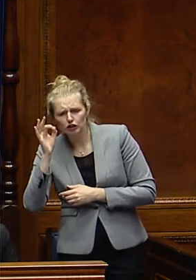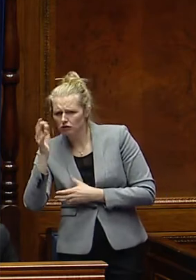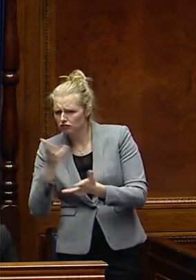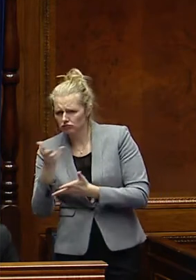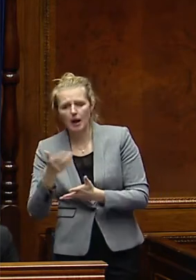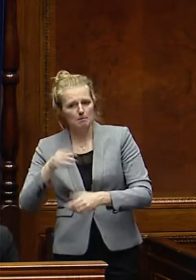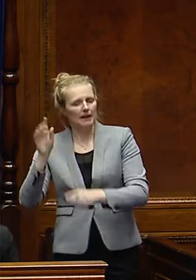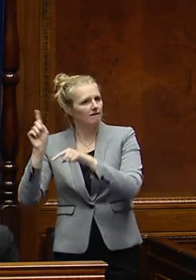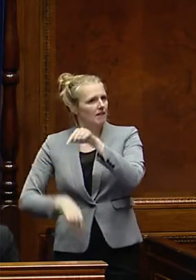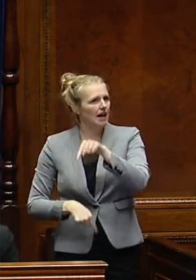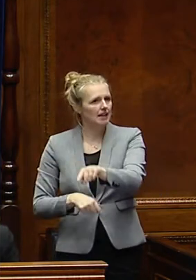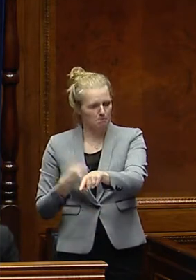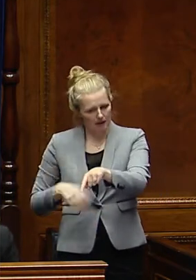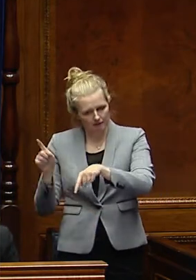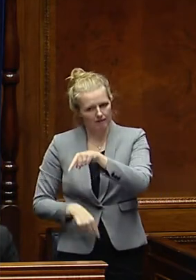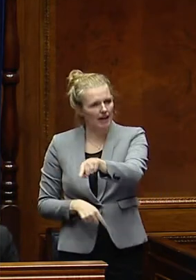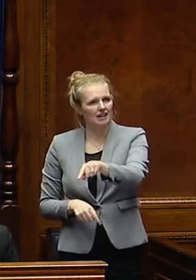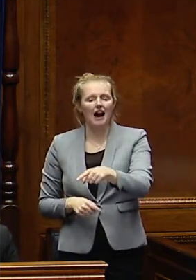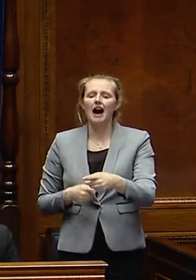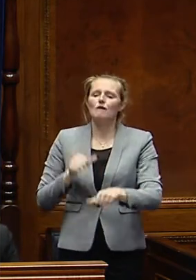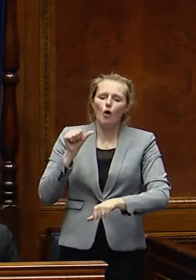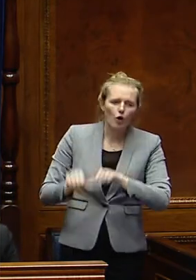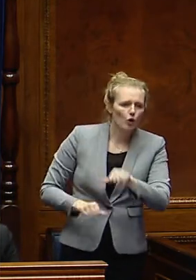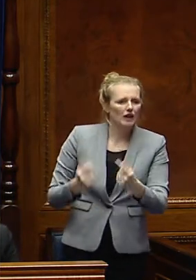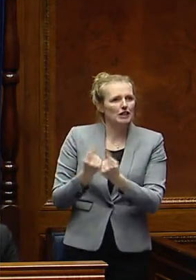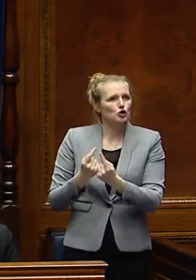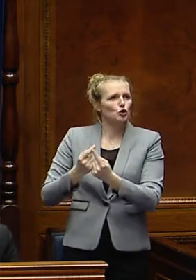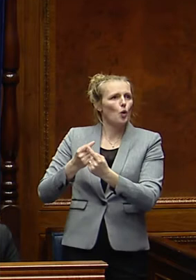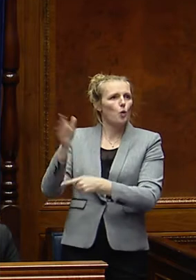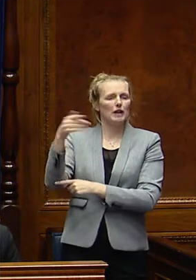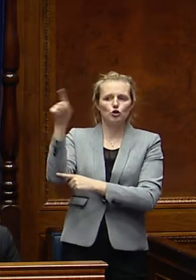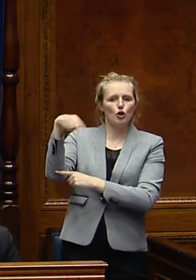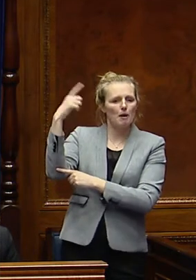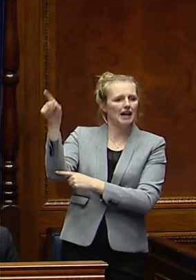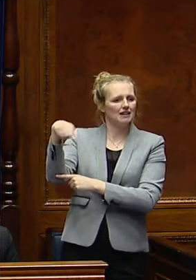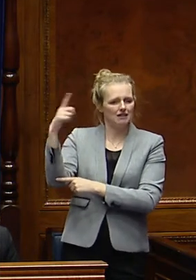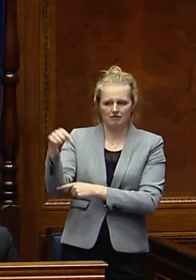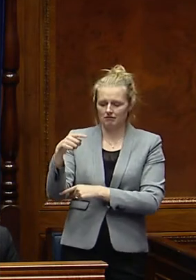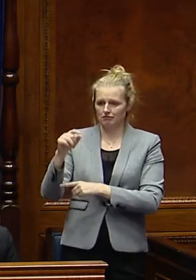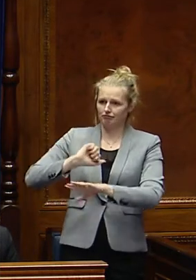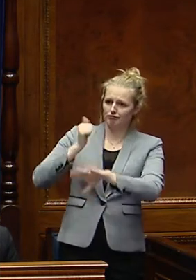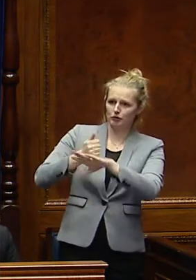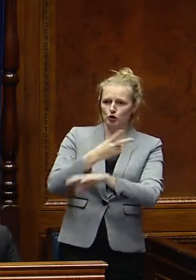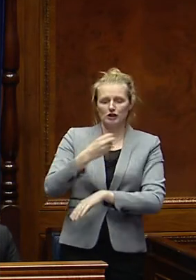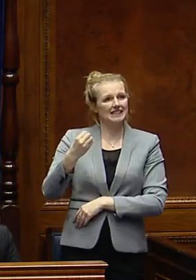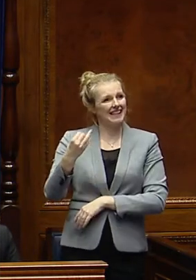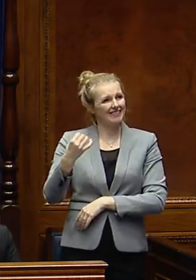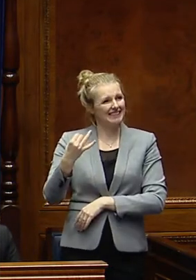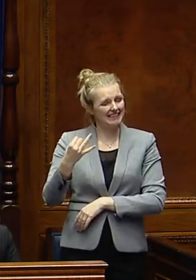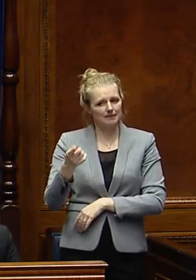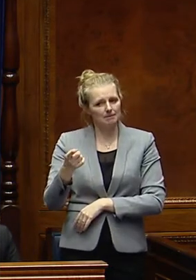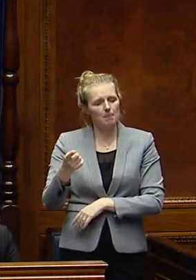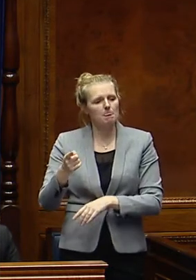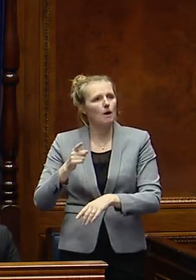action that happened. Obviously, there are ongoing issues around the wind turbine, which was also erected in 2017. This was from a